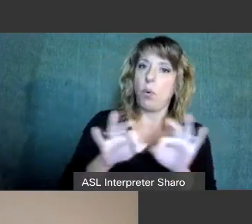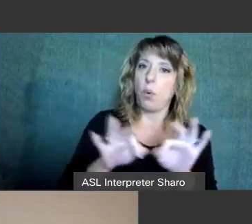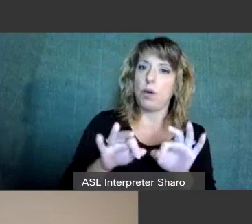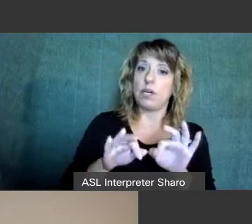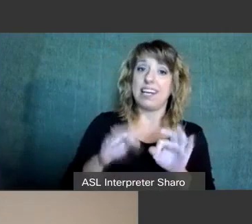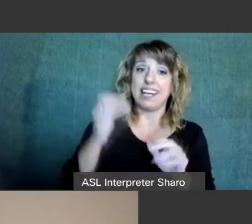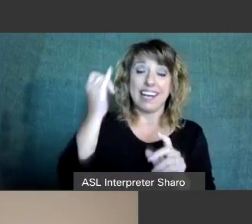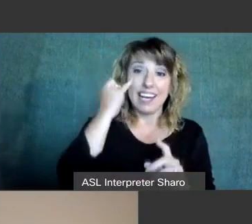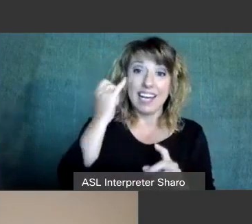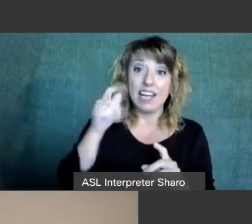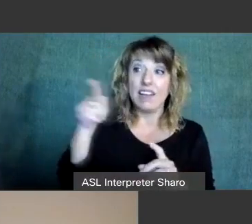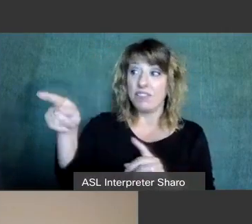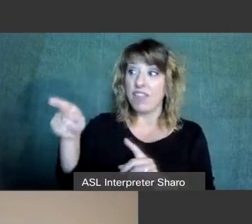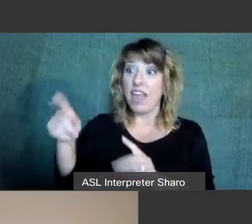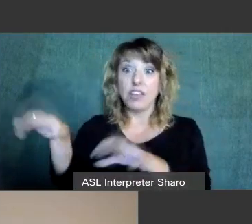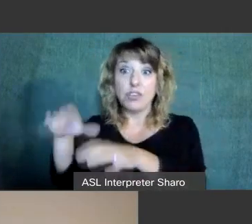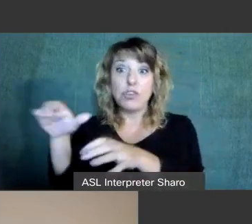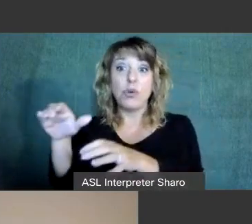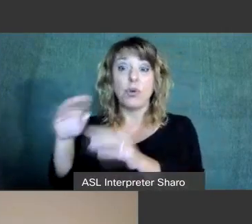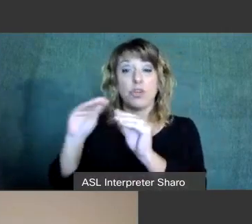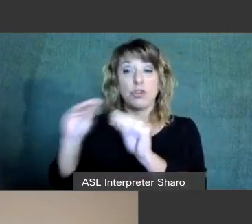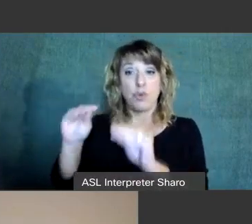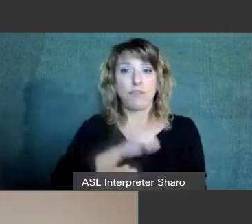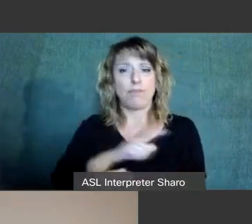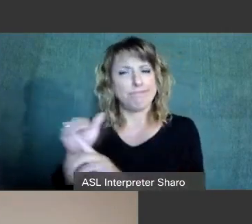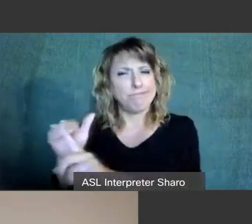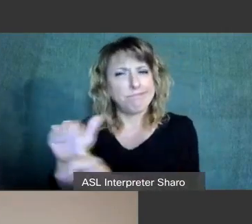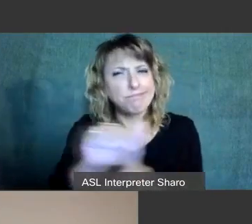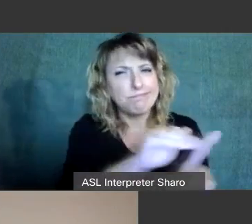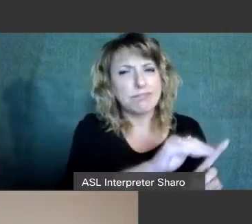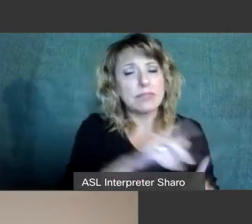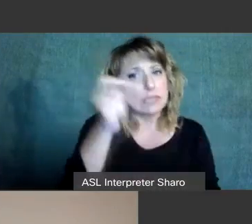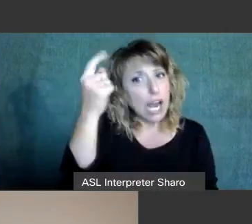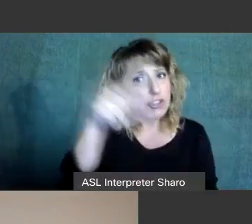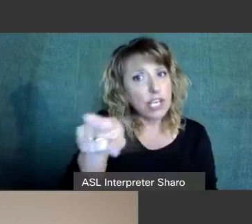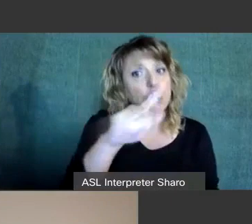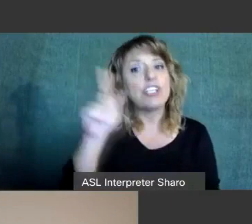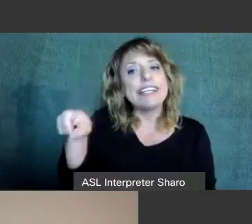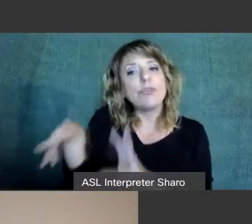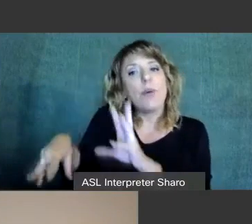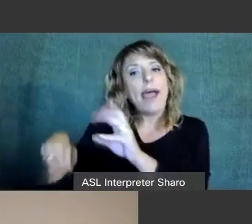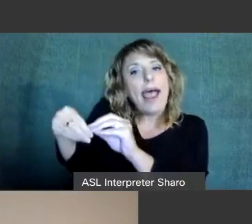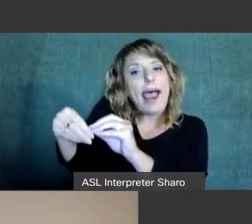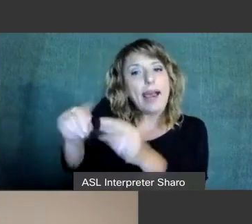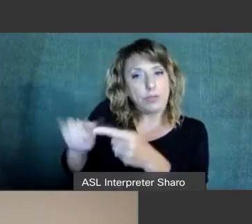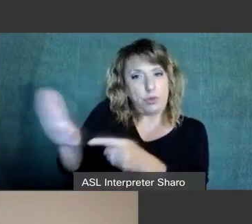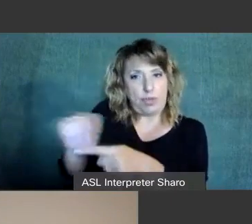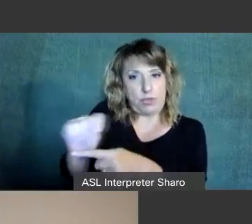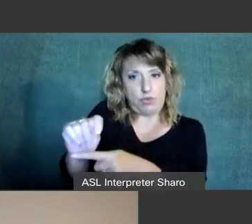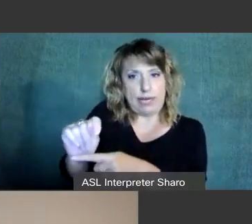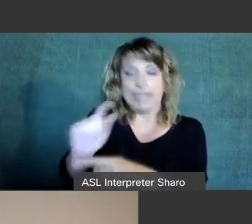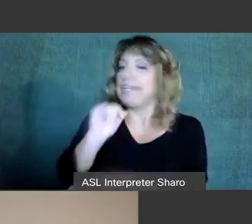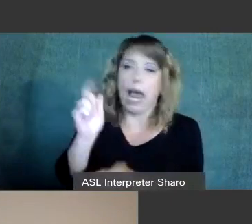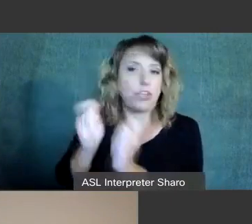are conducting trainings for law enforcement understand that you are there to supplement their training, not change it.